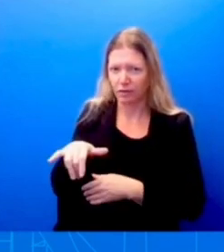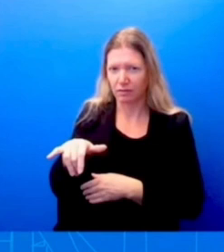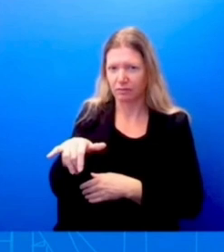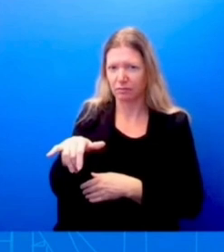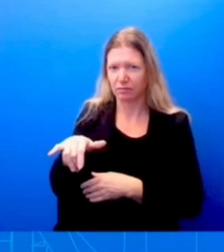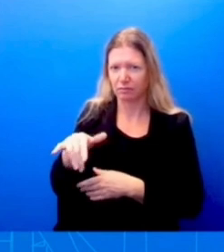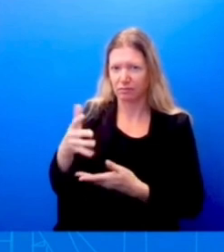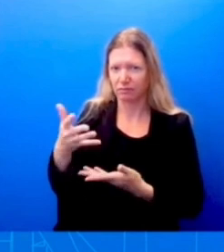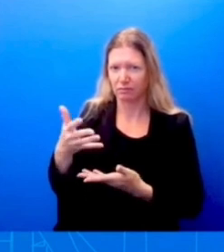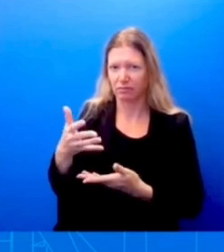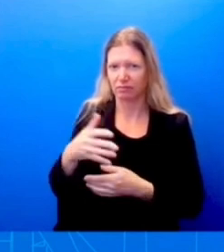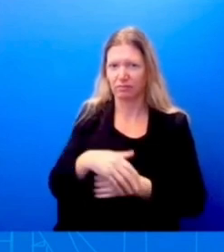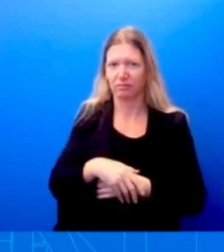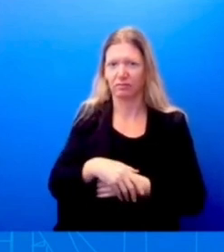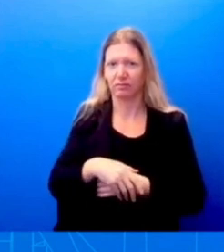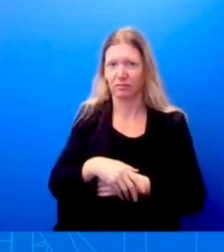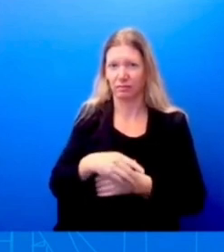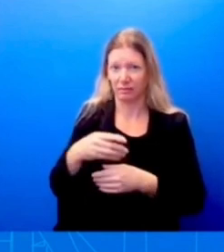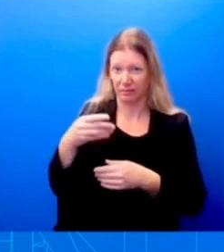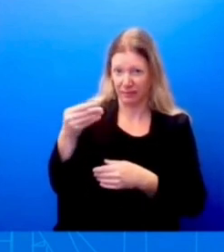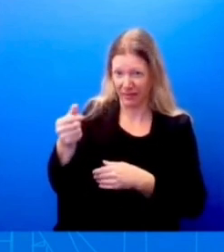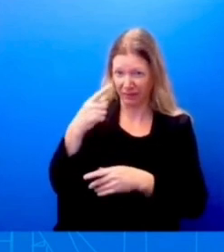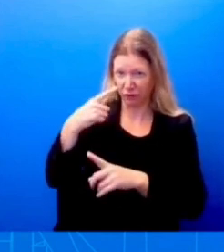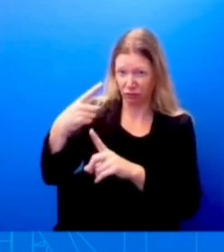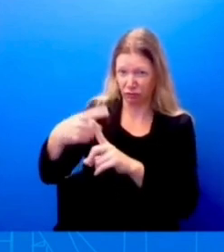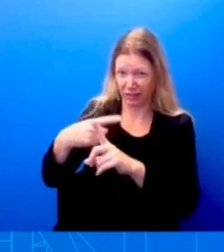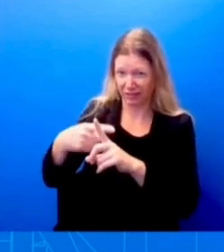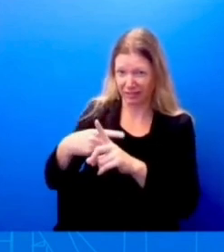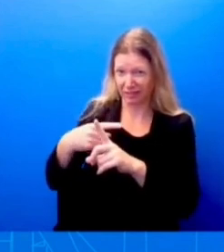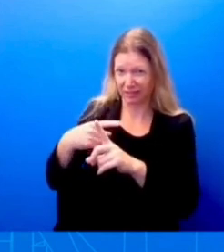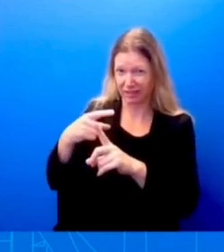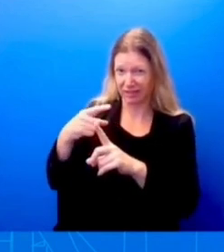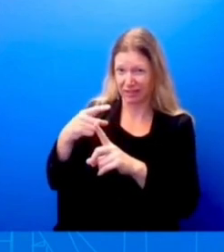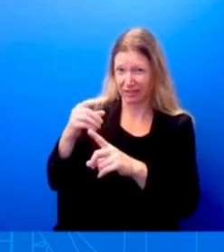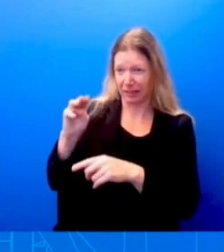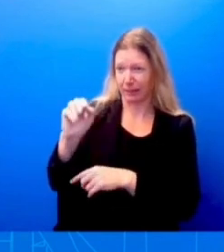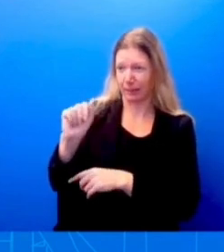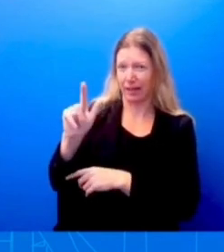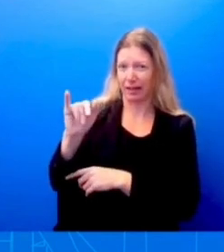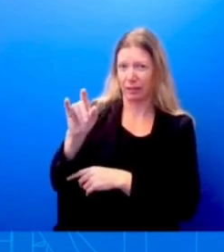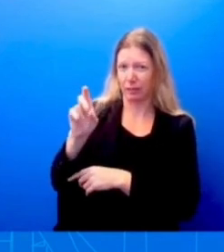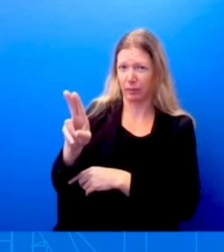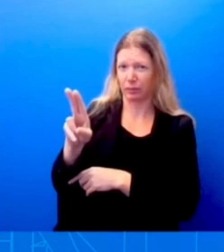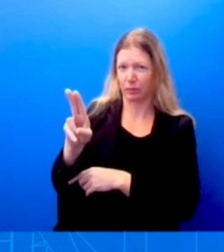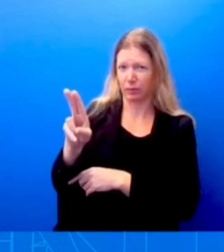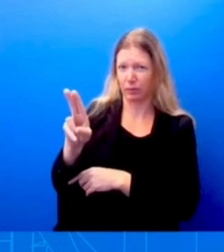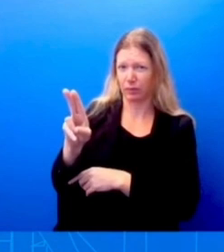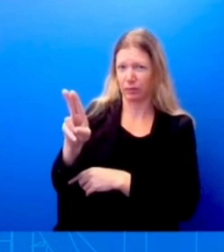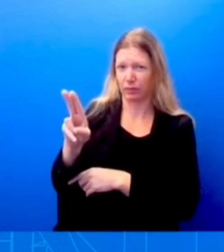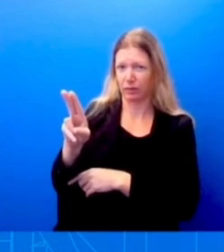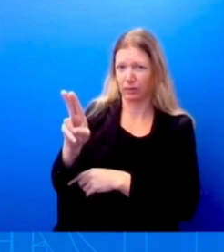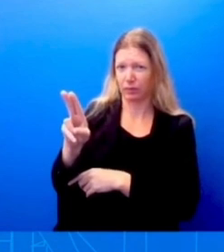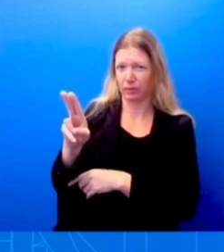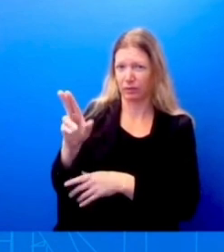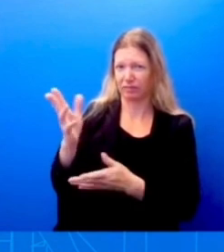Malibu. How can you guarantee that people are not going to be buying this art to gain favor with the president? That is